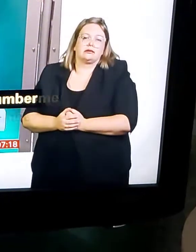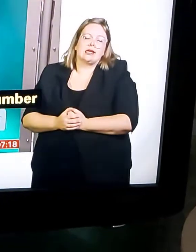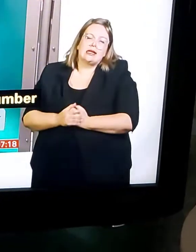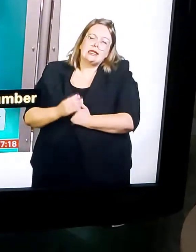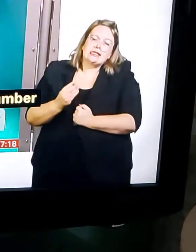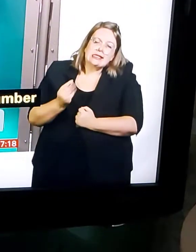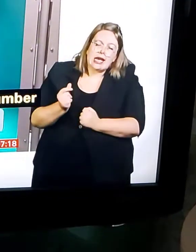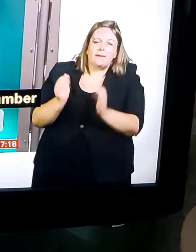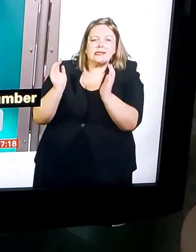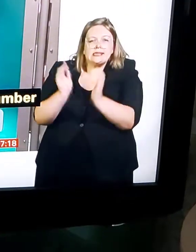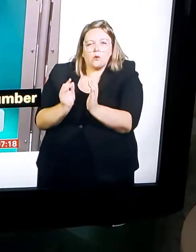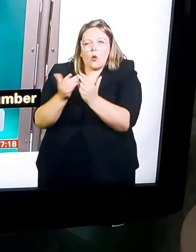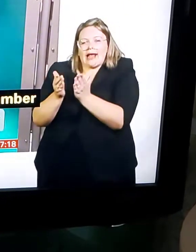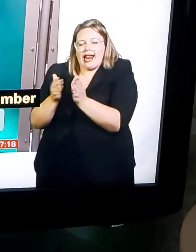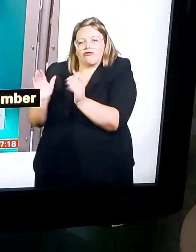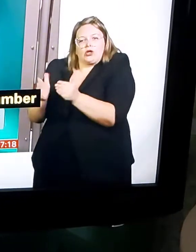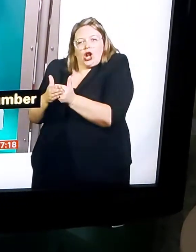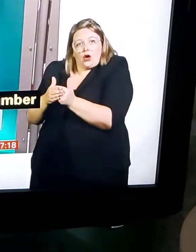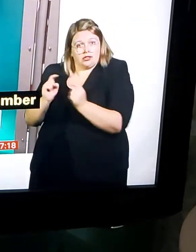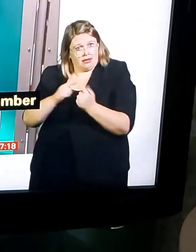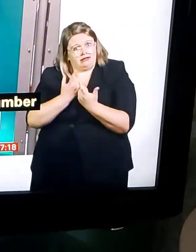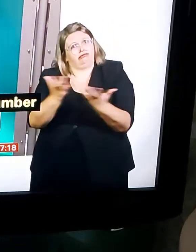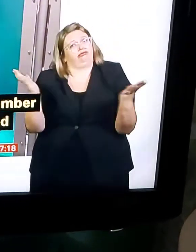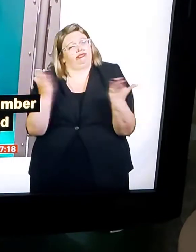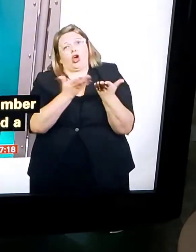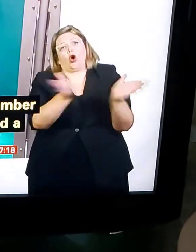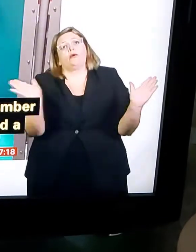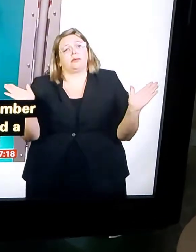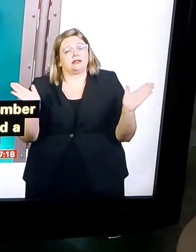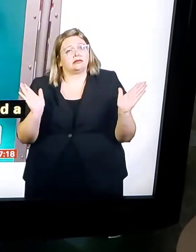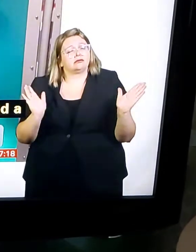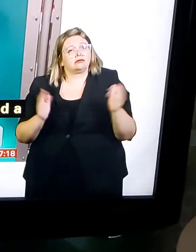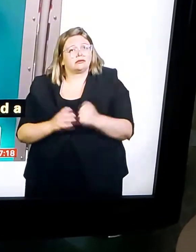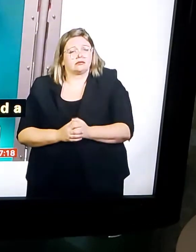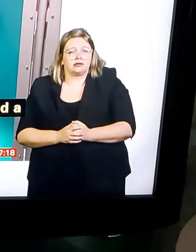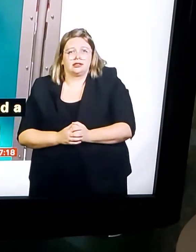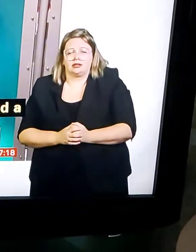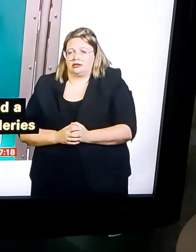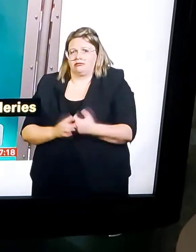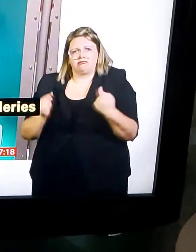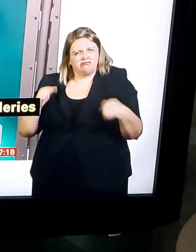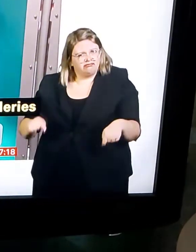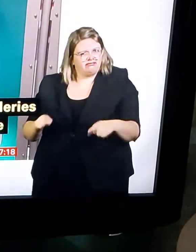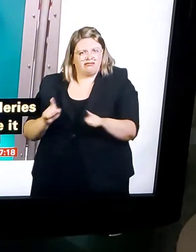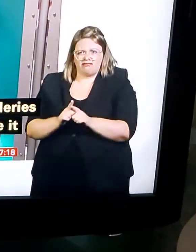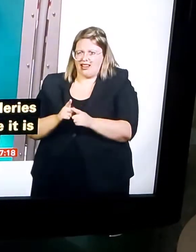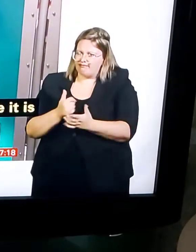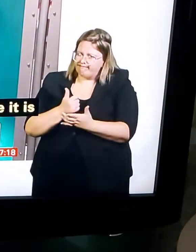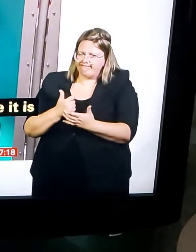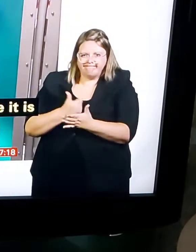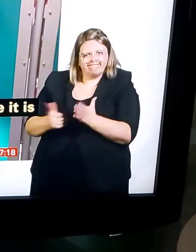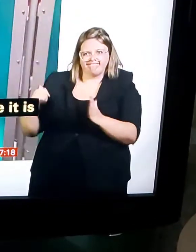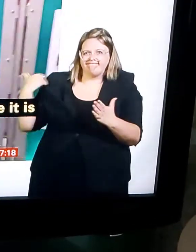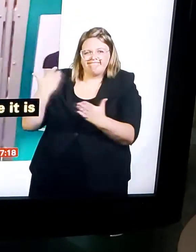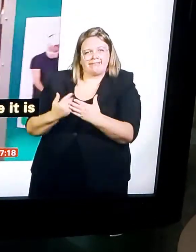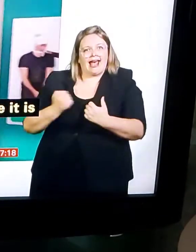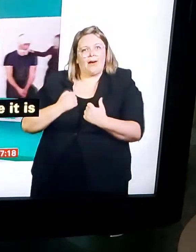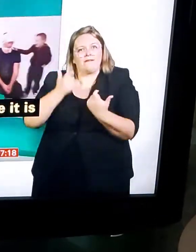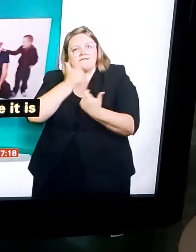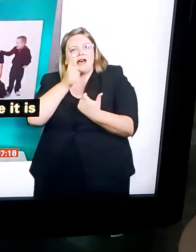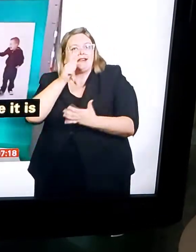convenient. Not one thick here in one space. It's a proper stove, and that proper stove will allow you to have an adventure